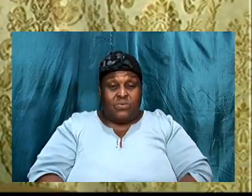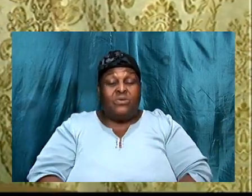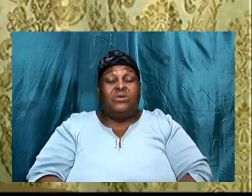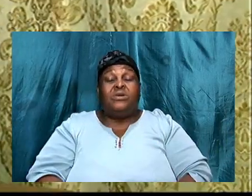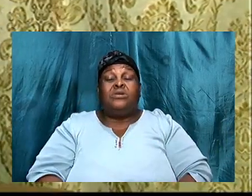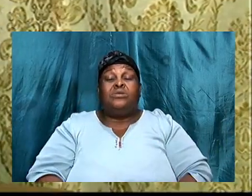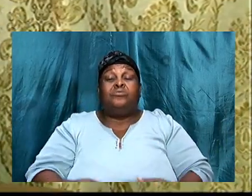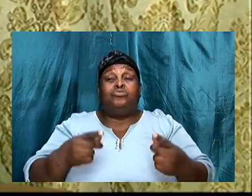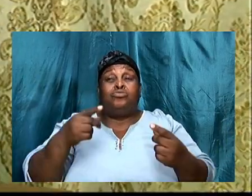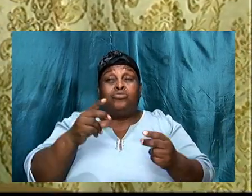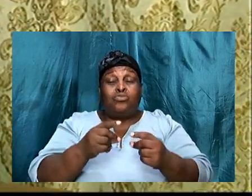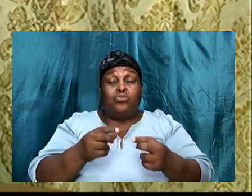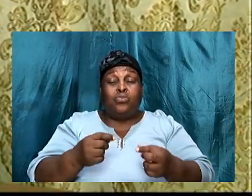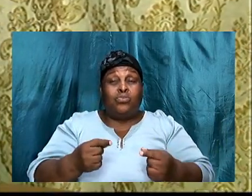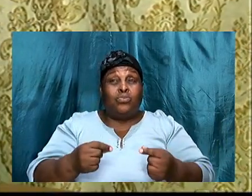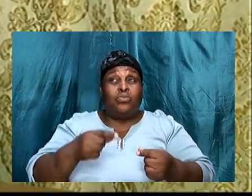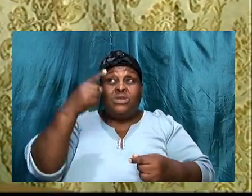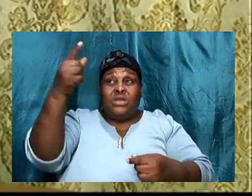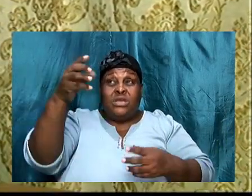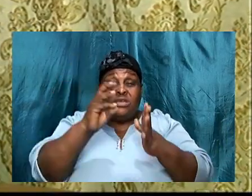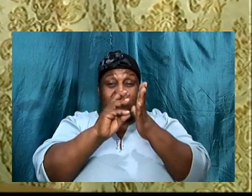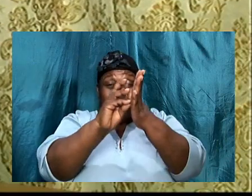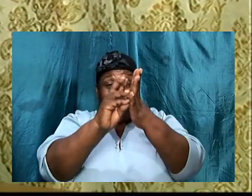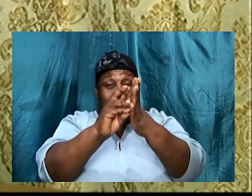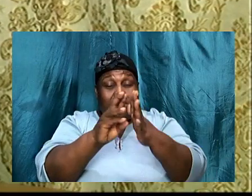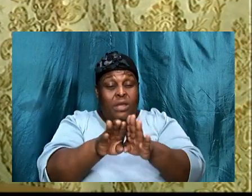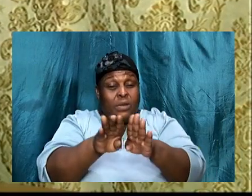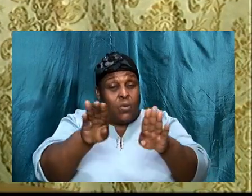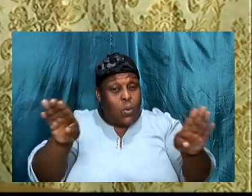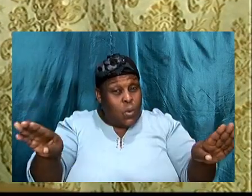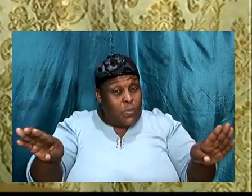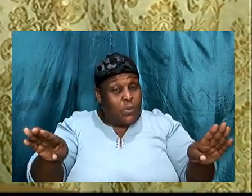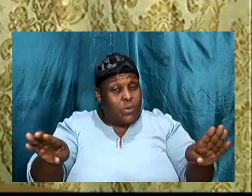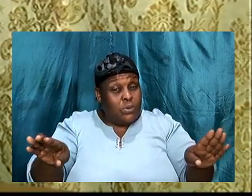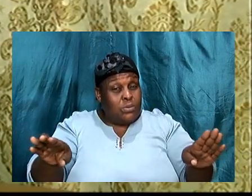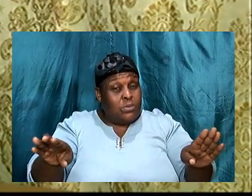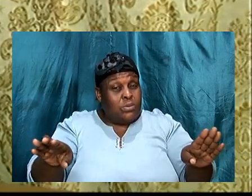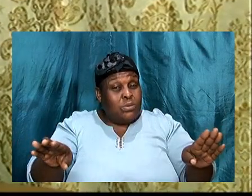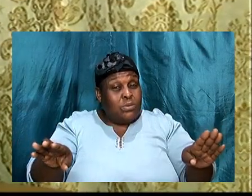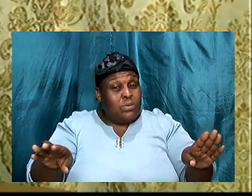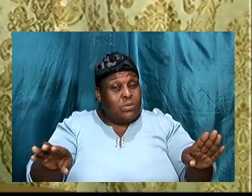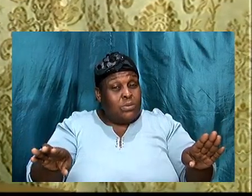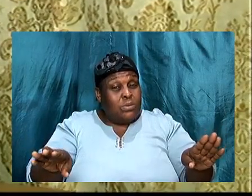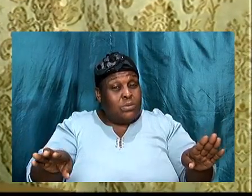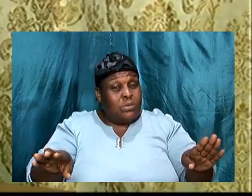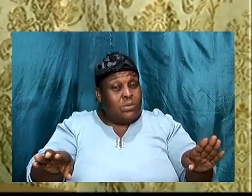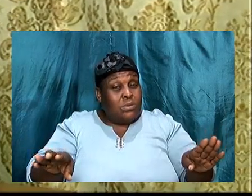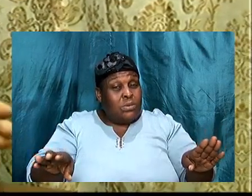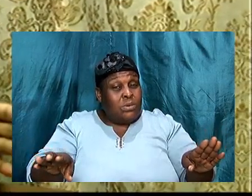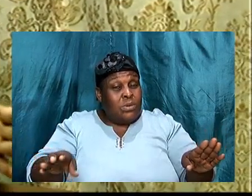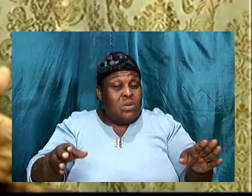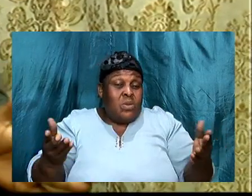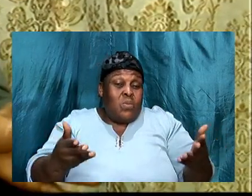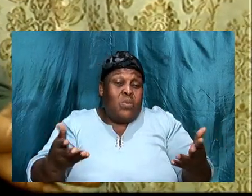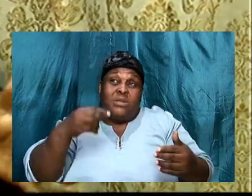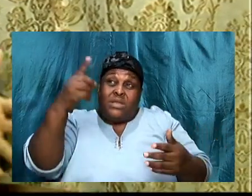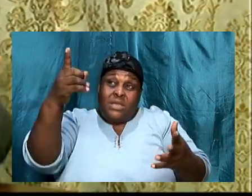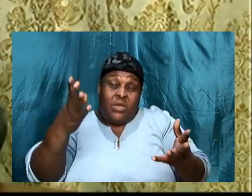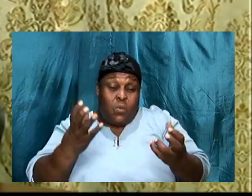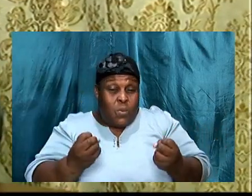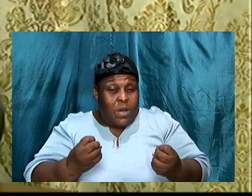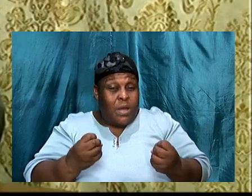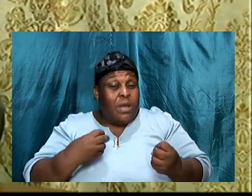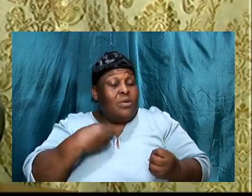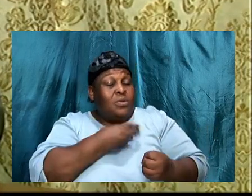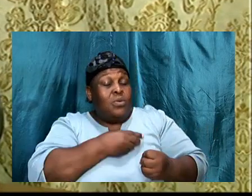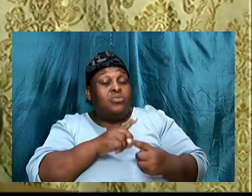the ones, that he want us, to walk through, and if we, we go by faith, and go with this principle,